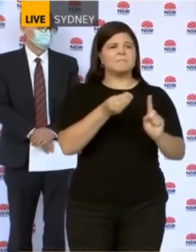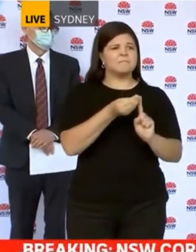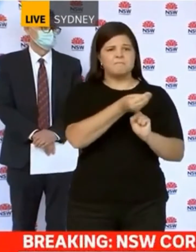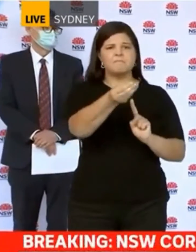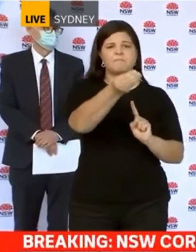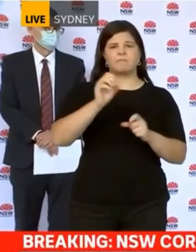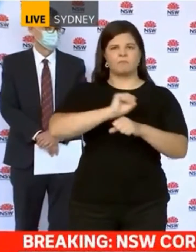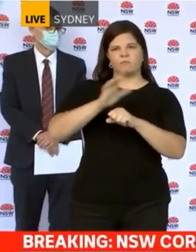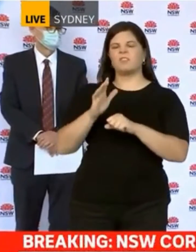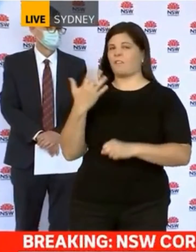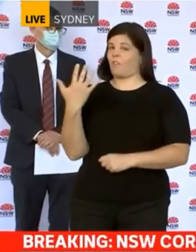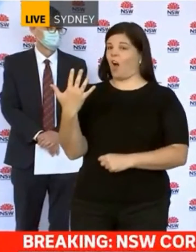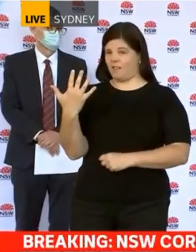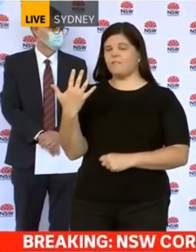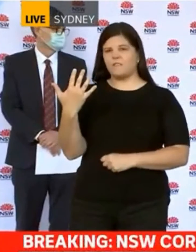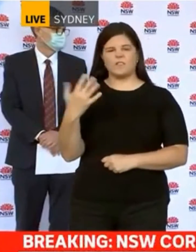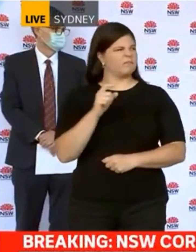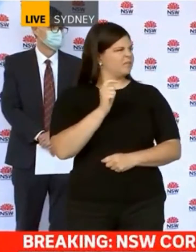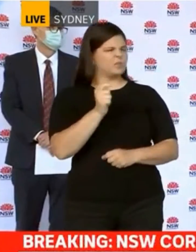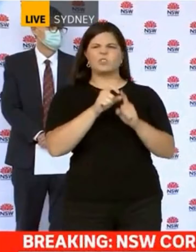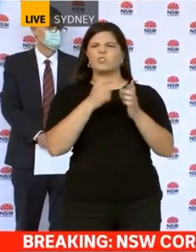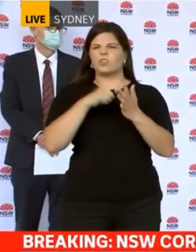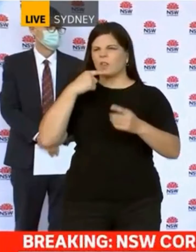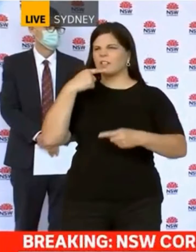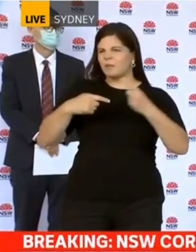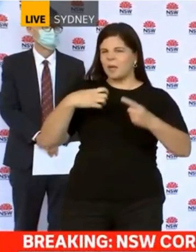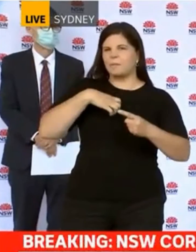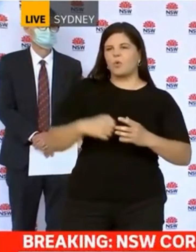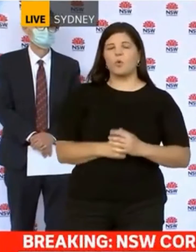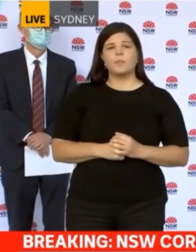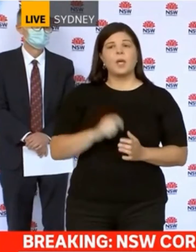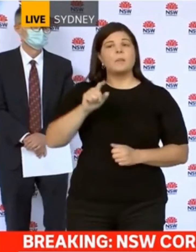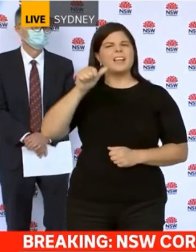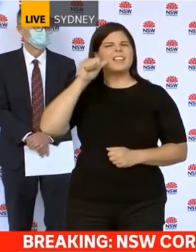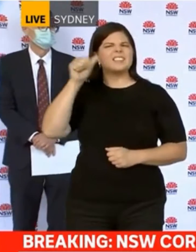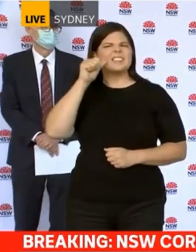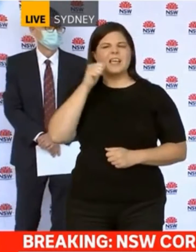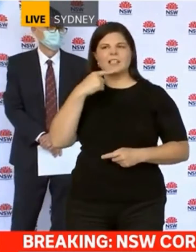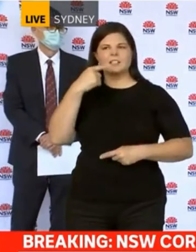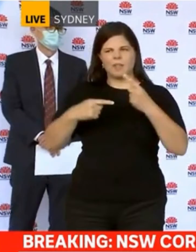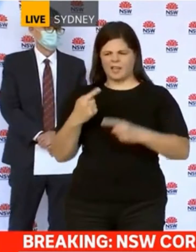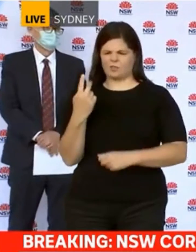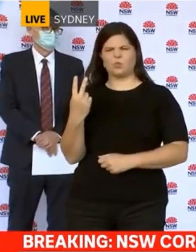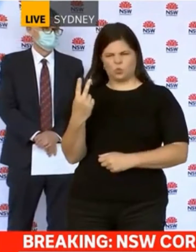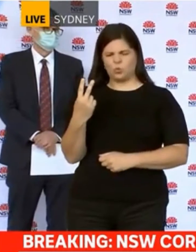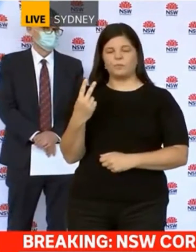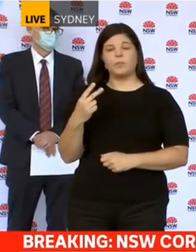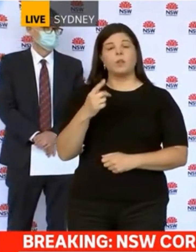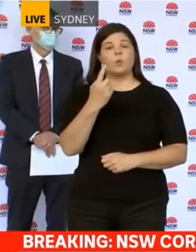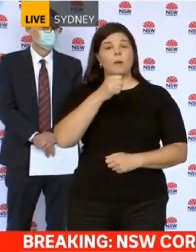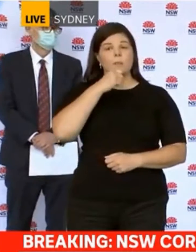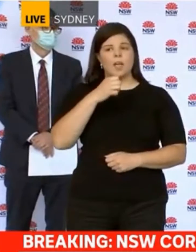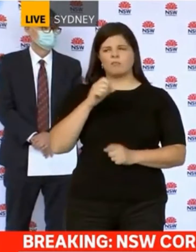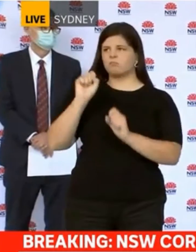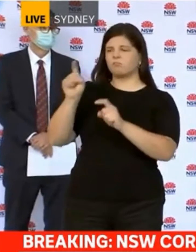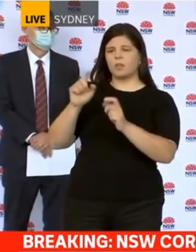will go through them in detail. Two of the cases we'd already discussed yesterday which was the gentleman that presented to Mount Druitt Hospital